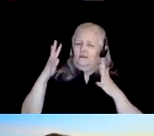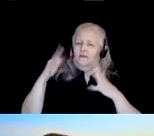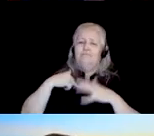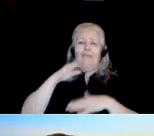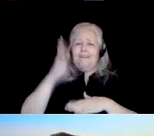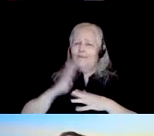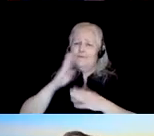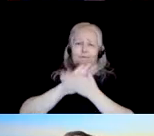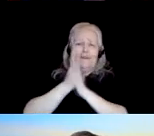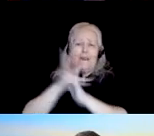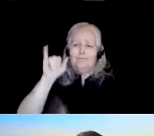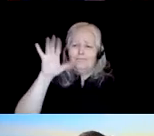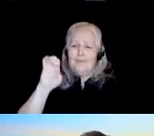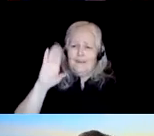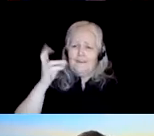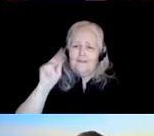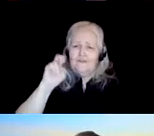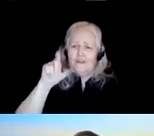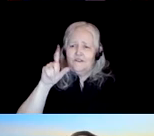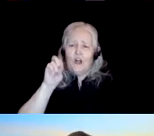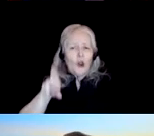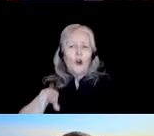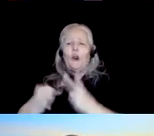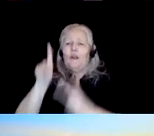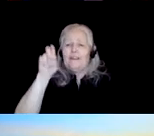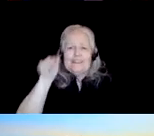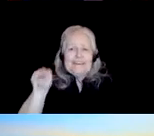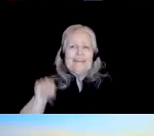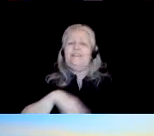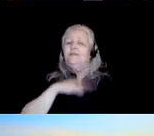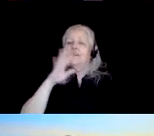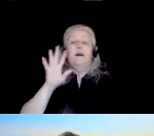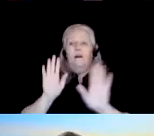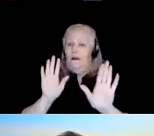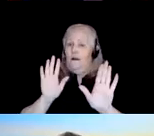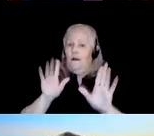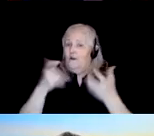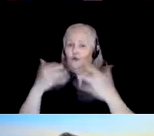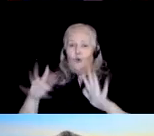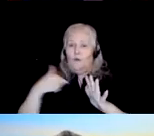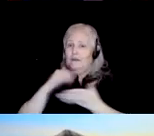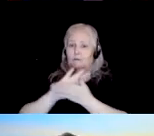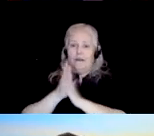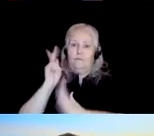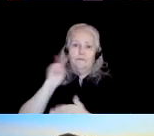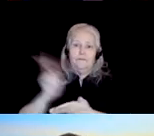chancellor or dean of the graduate division, and believe me, you don't want me to be your secretary treasurer.